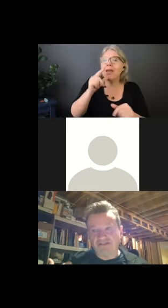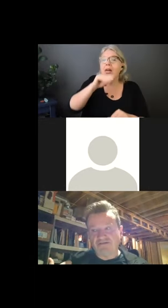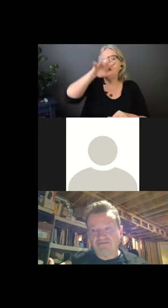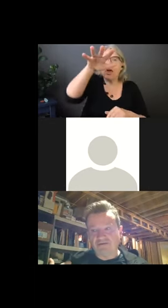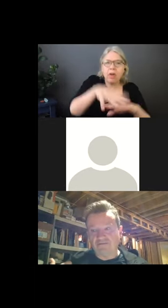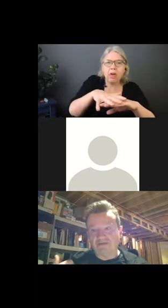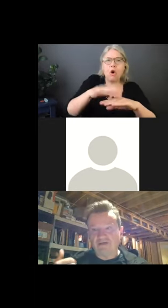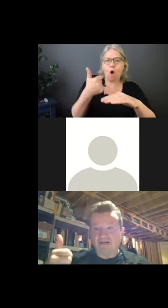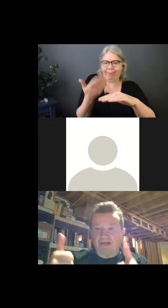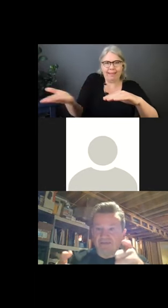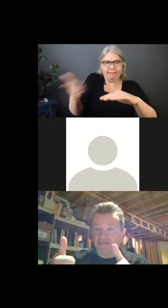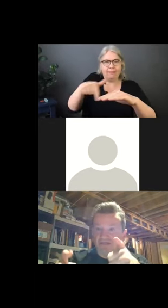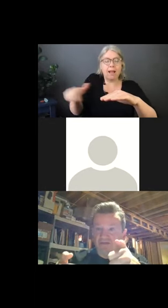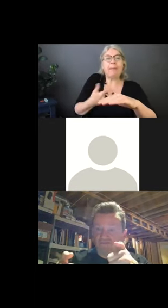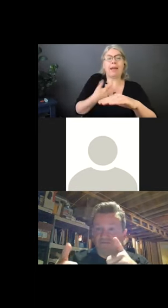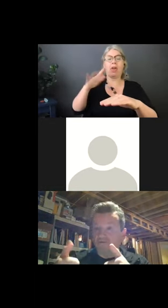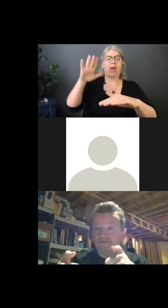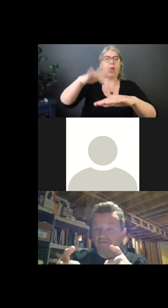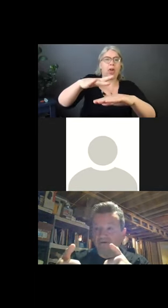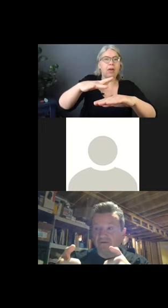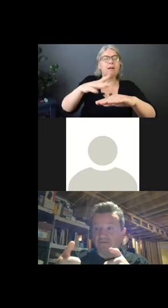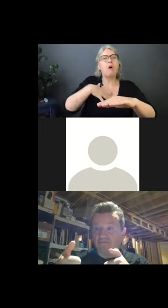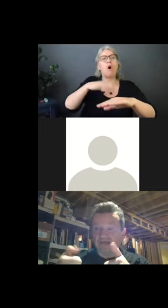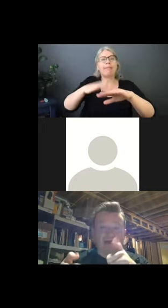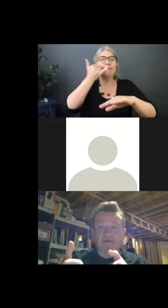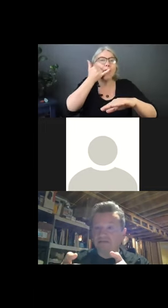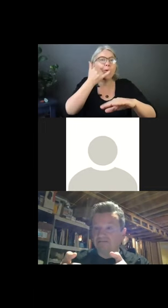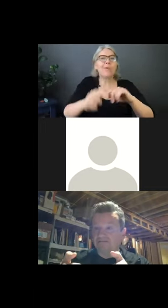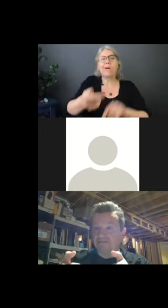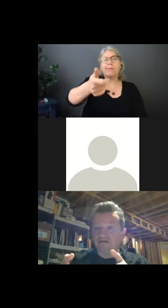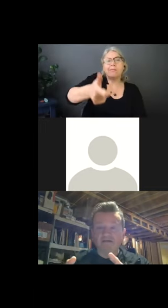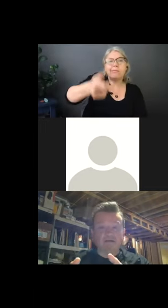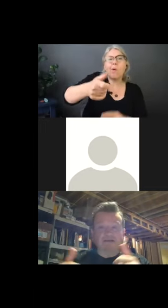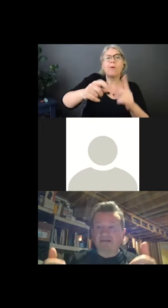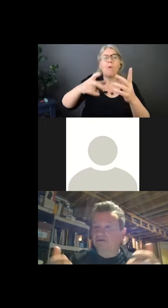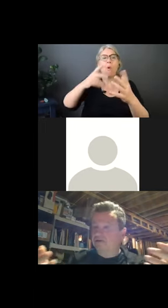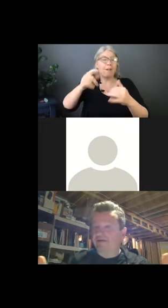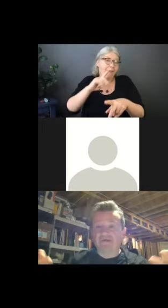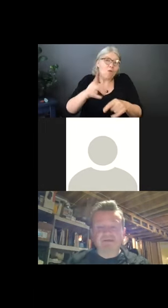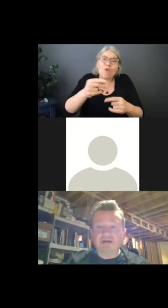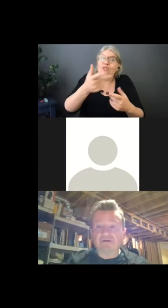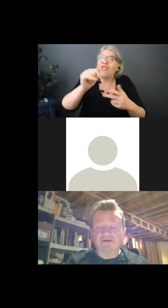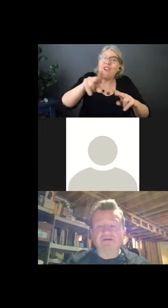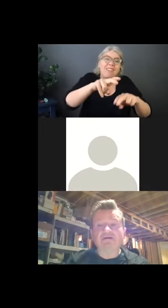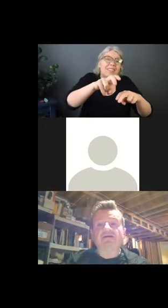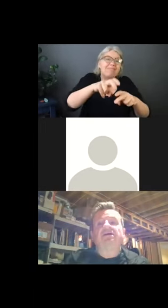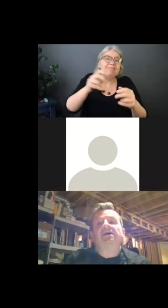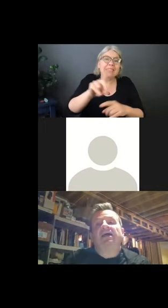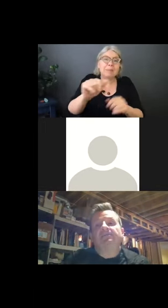I'm touching your phone, I'm touching your remote for your mechanical lift, etc, etc, etc.